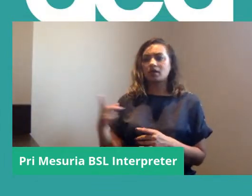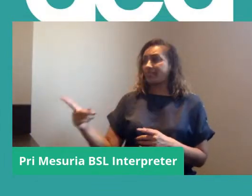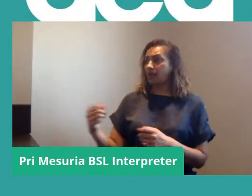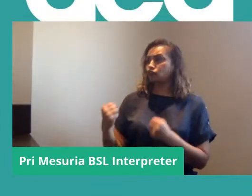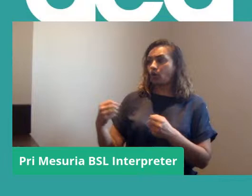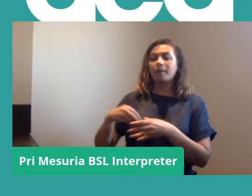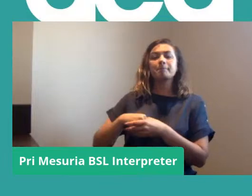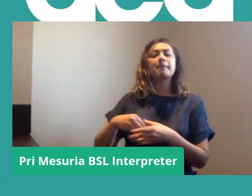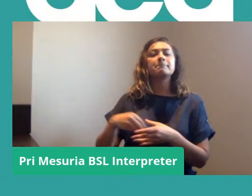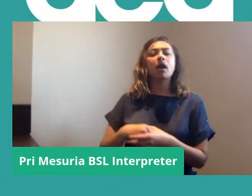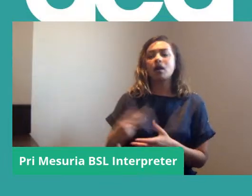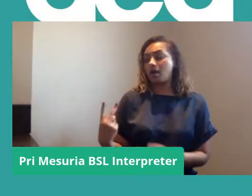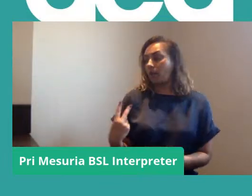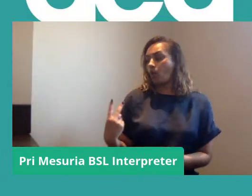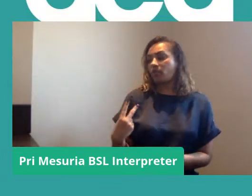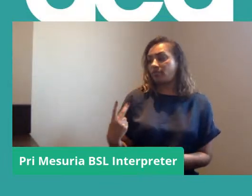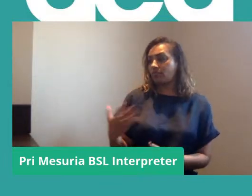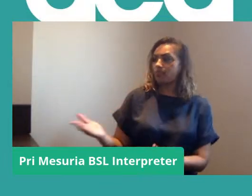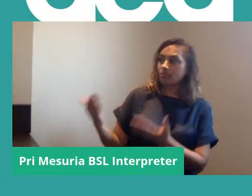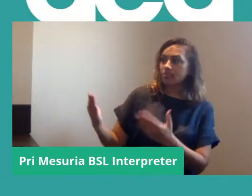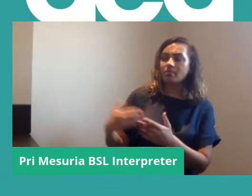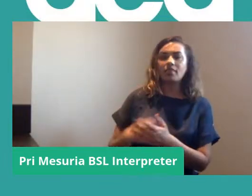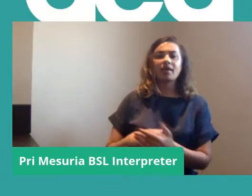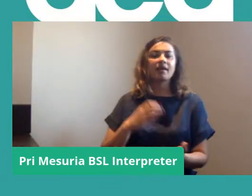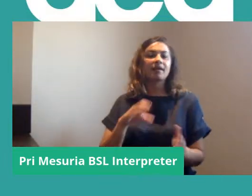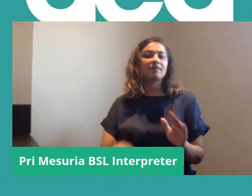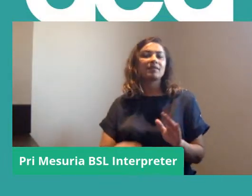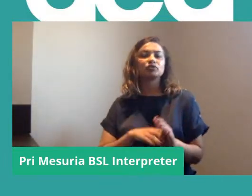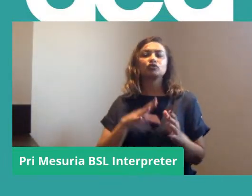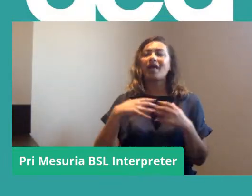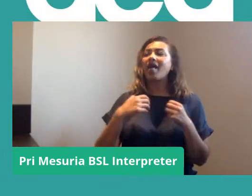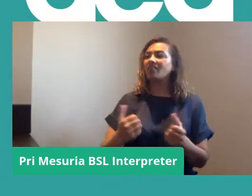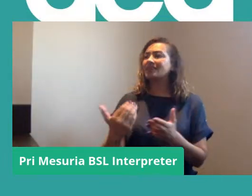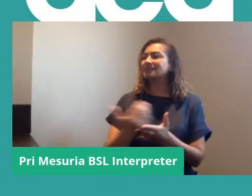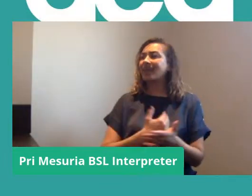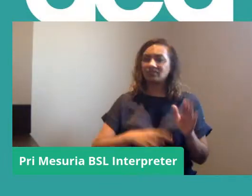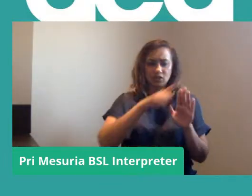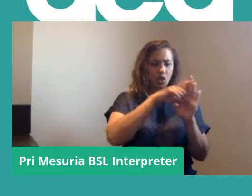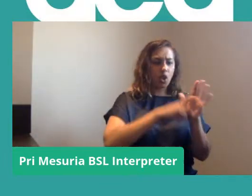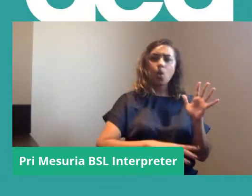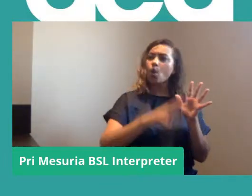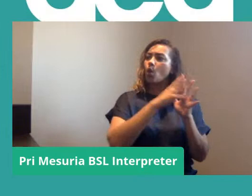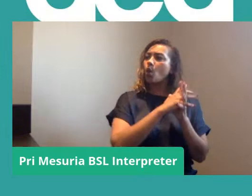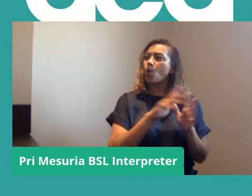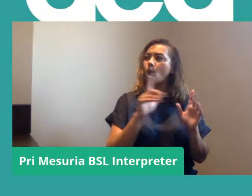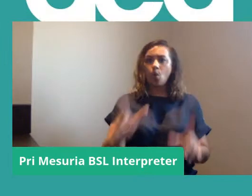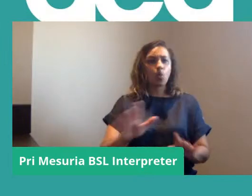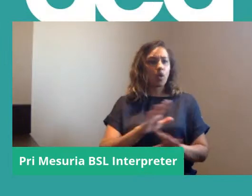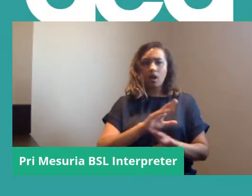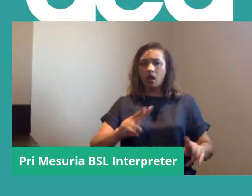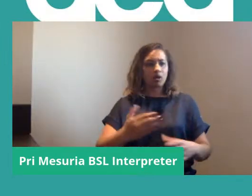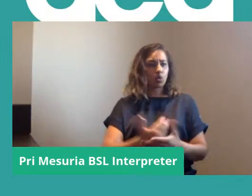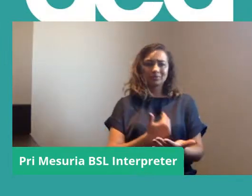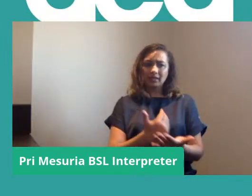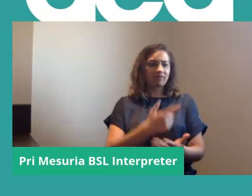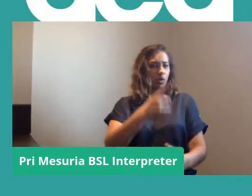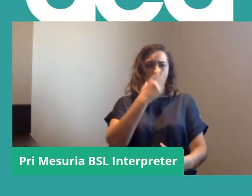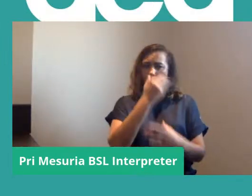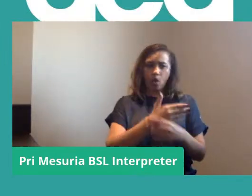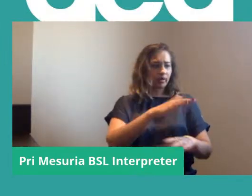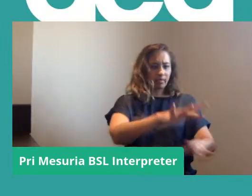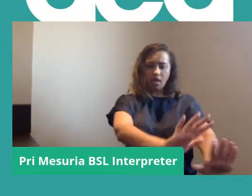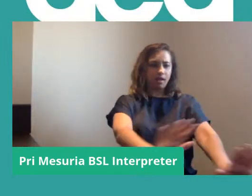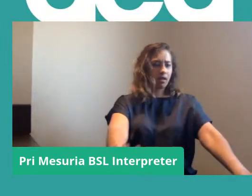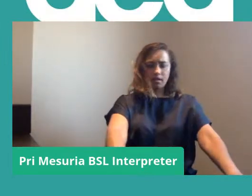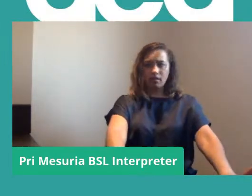to invoke section 44 of health and safety law to refuse to work in an unsafe workplace, that's